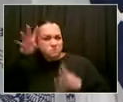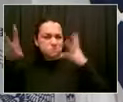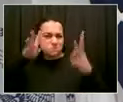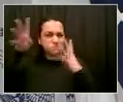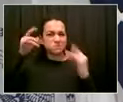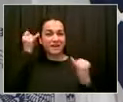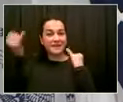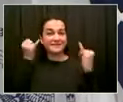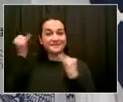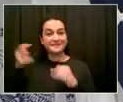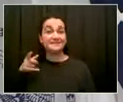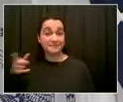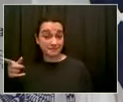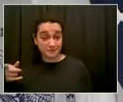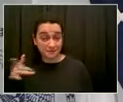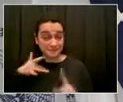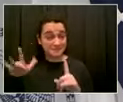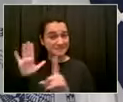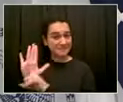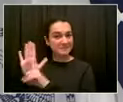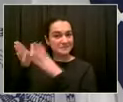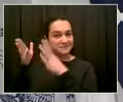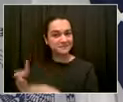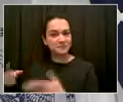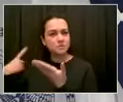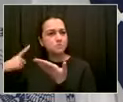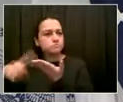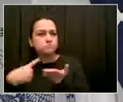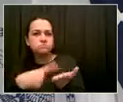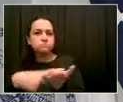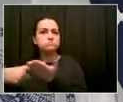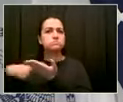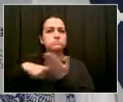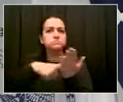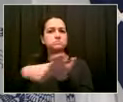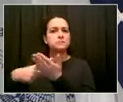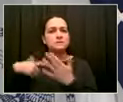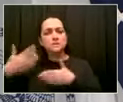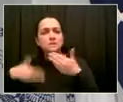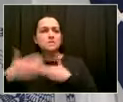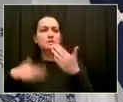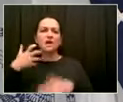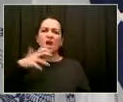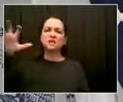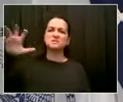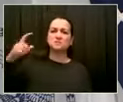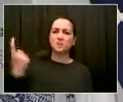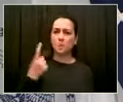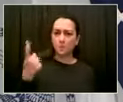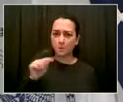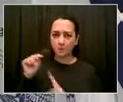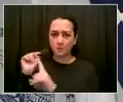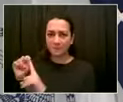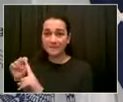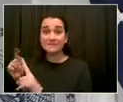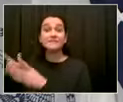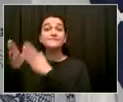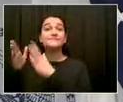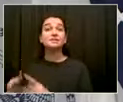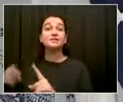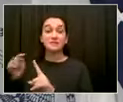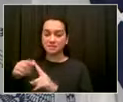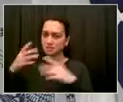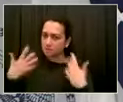I'm going to step forward. I'm going to make the difference. And our next speaker is someone who did that, founder and